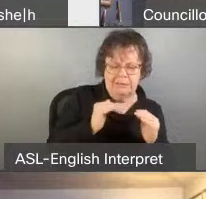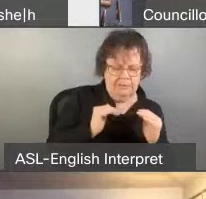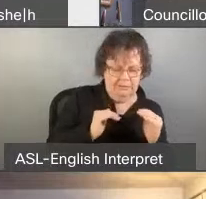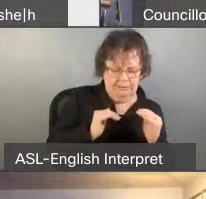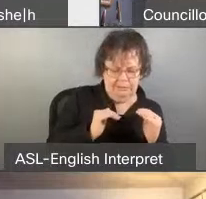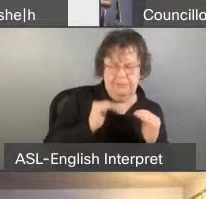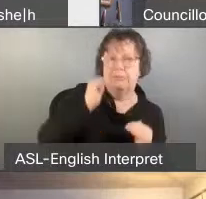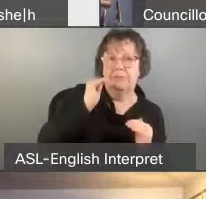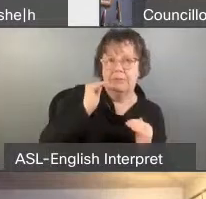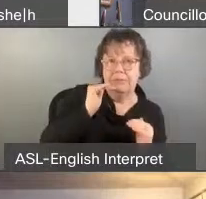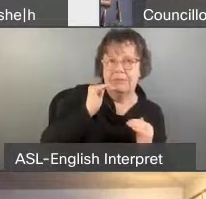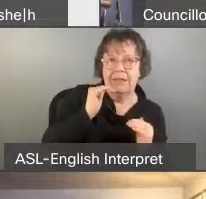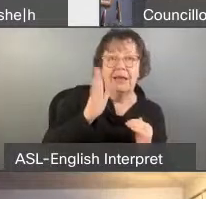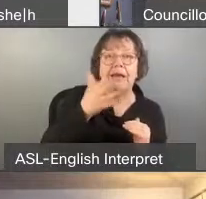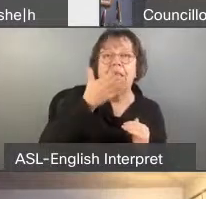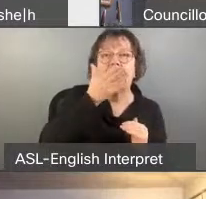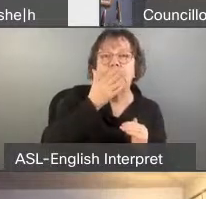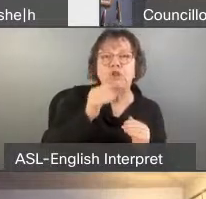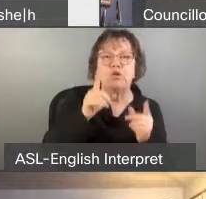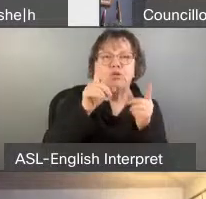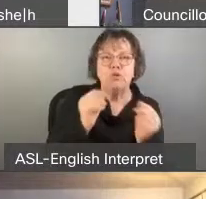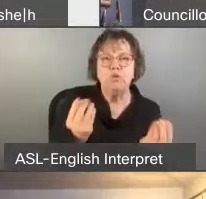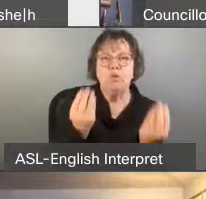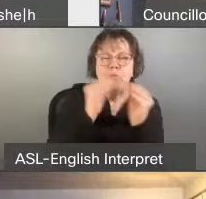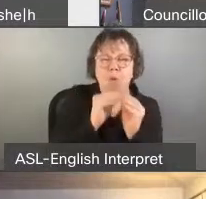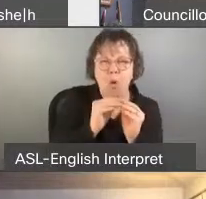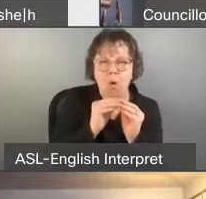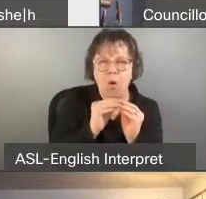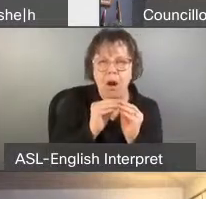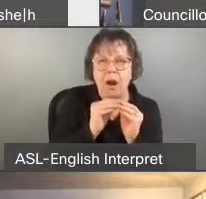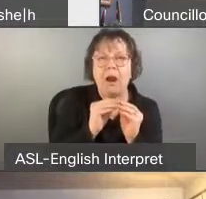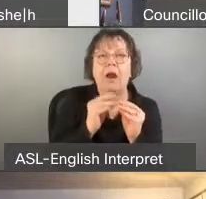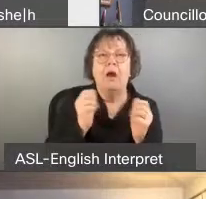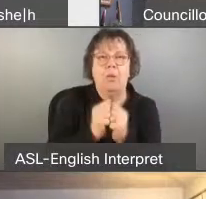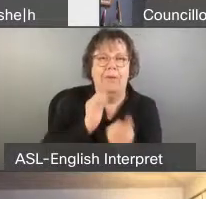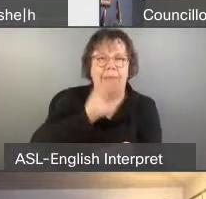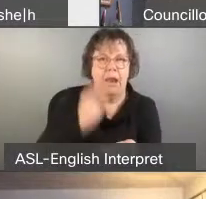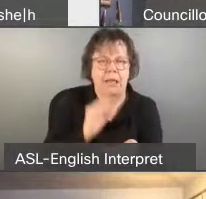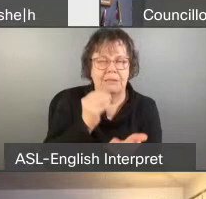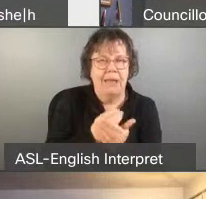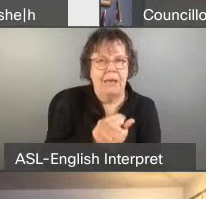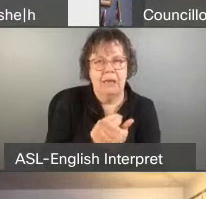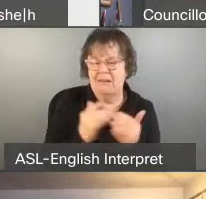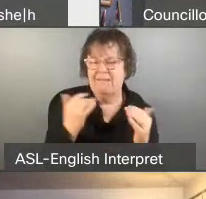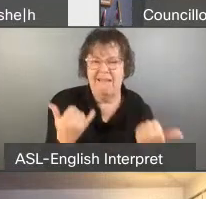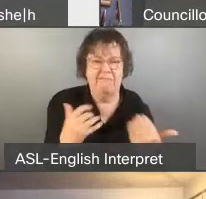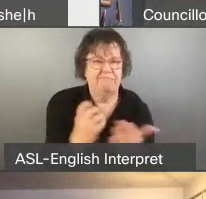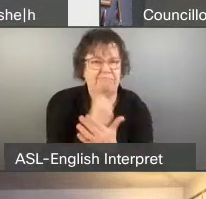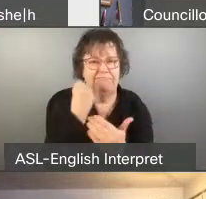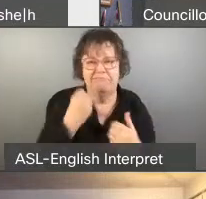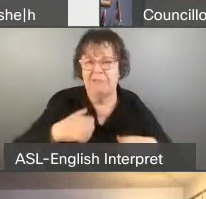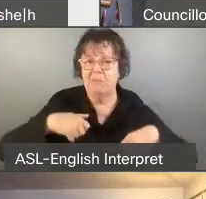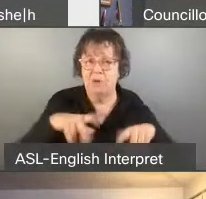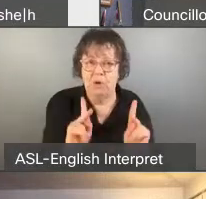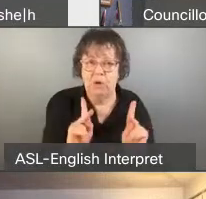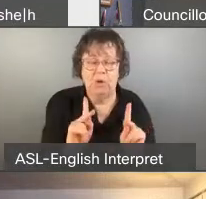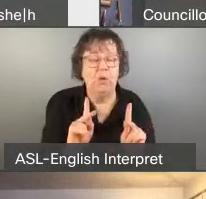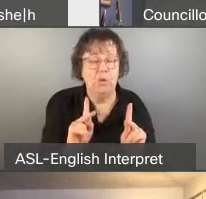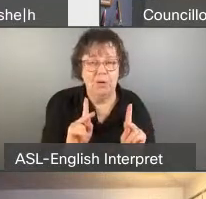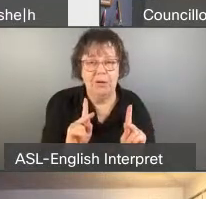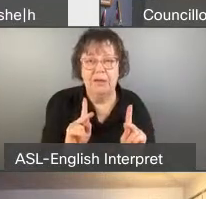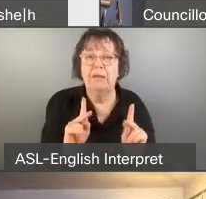way forward is to do more with less by innovating. We have an opportunity right now as we in the city start to